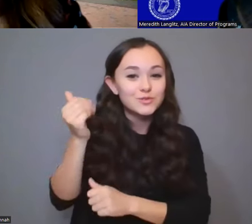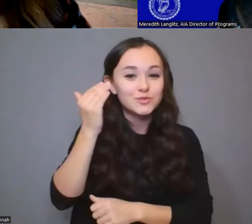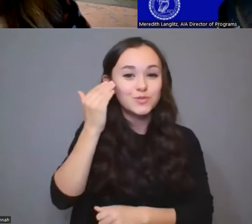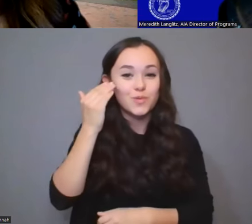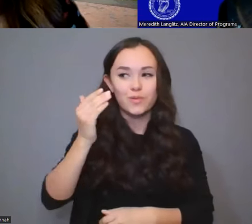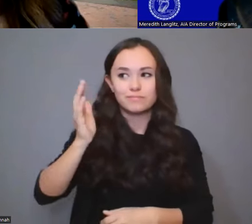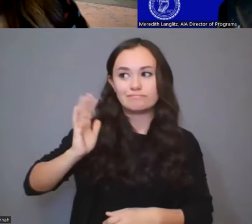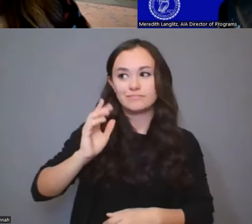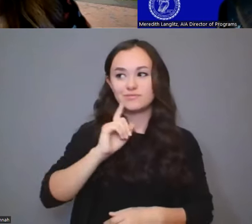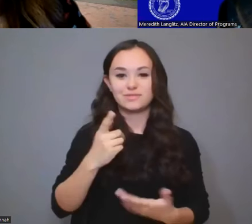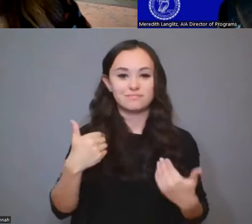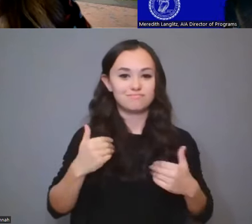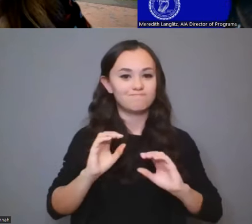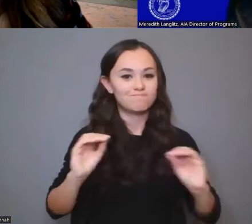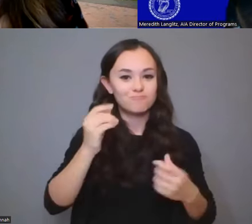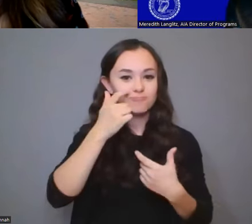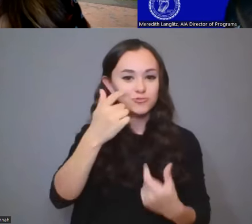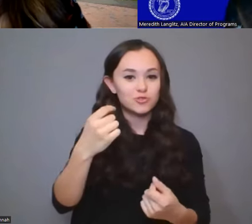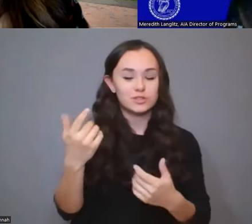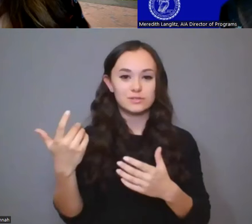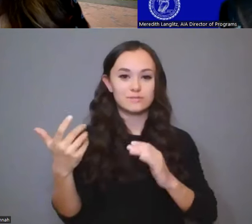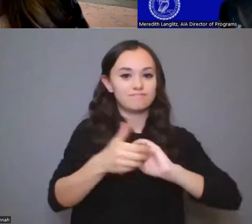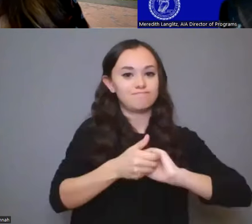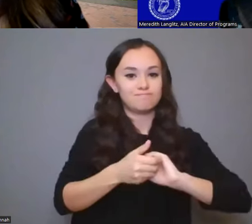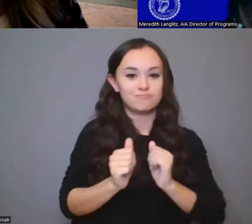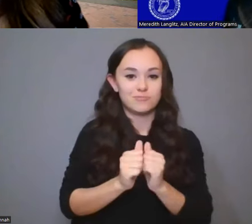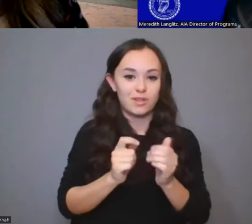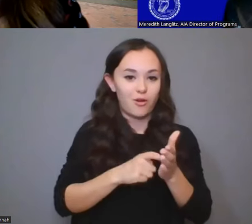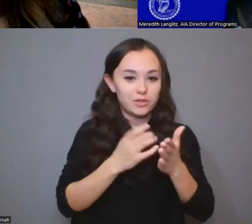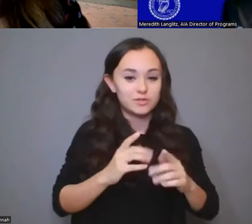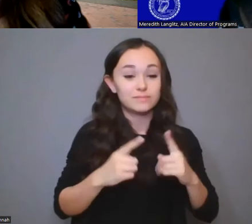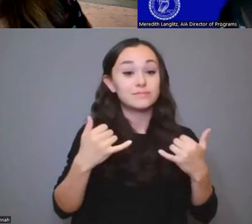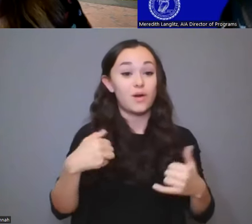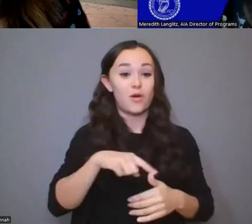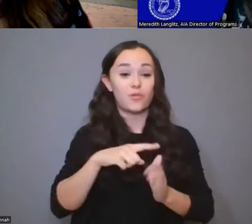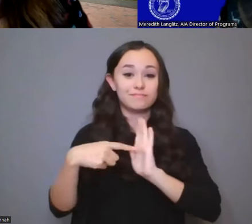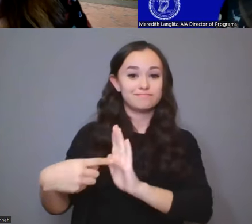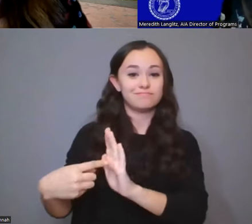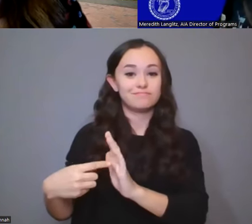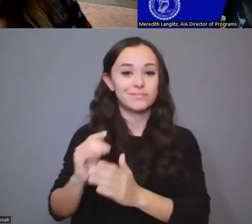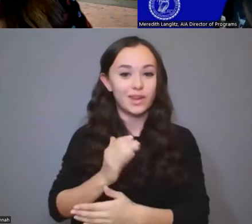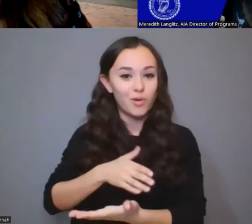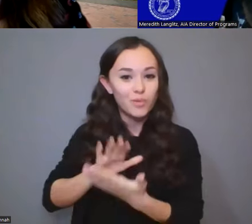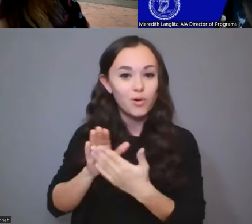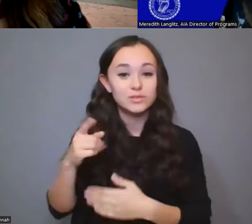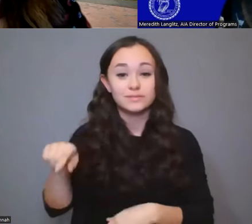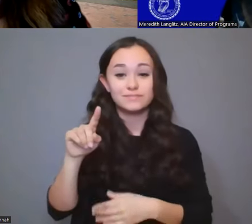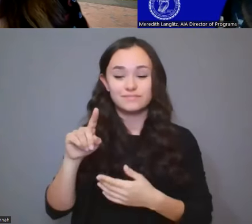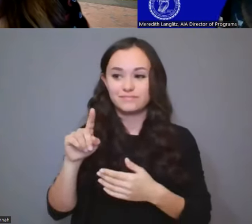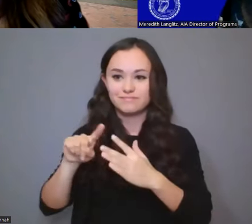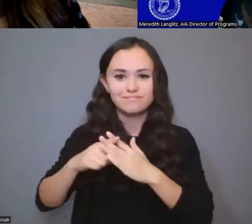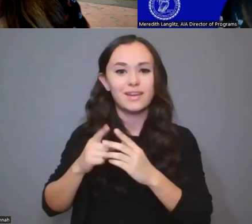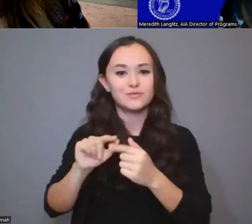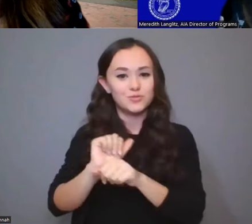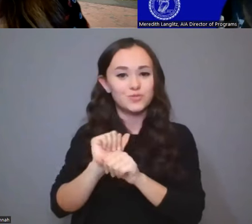didn't have an interest in working with archaeology, as we've demonstrated what it looks like to do archaeology in this way, have begun to work with the Historic Preservation Office